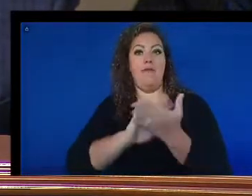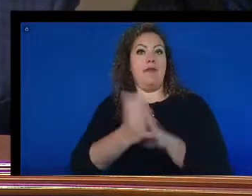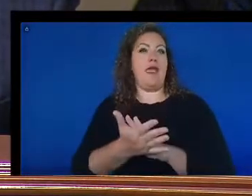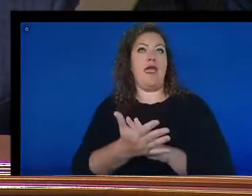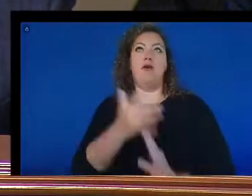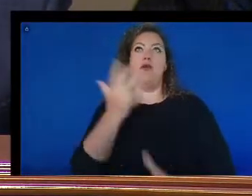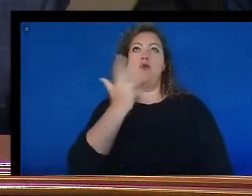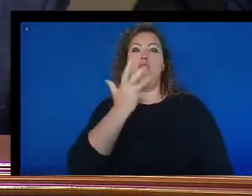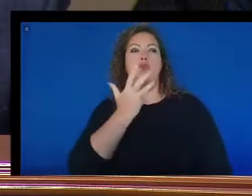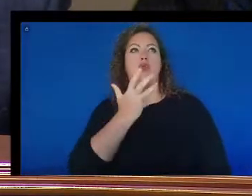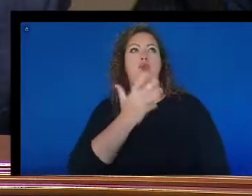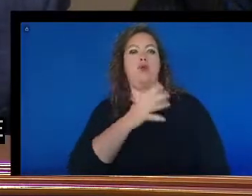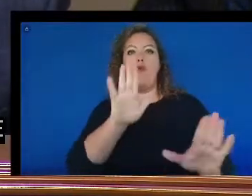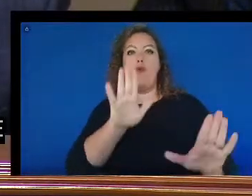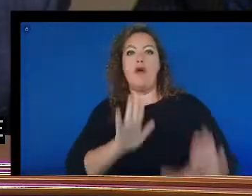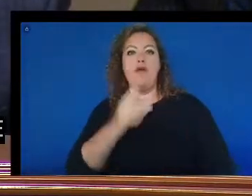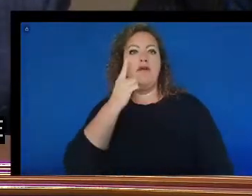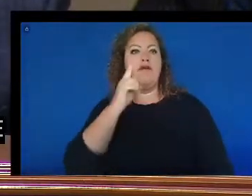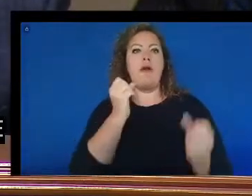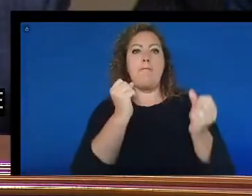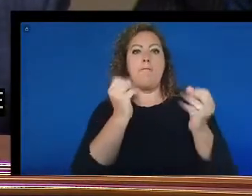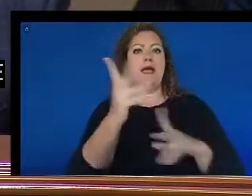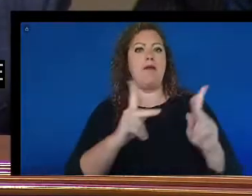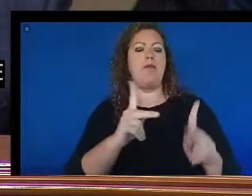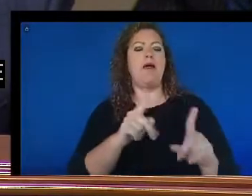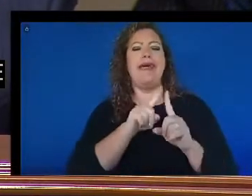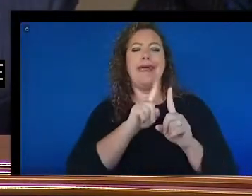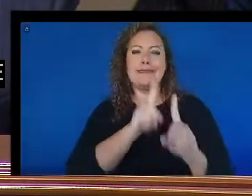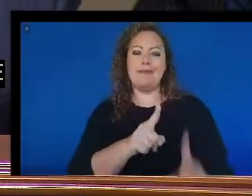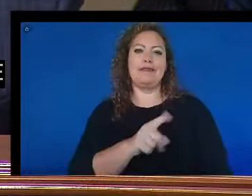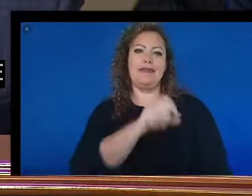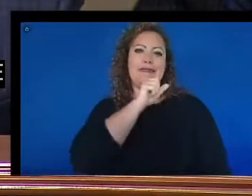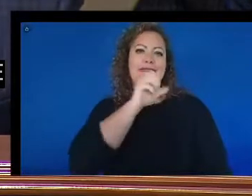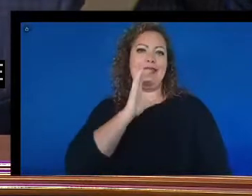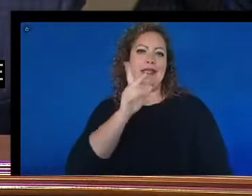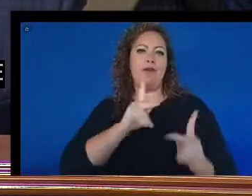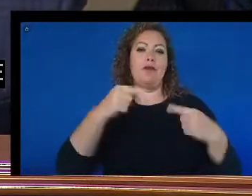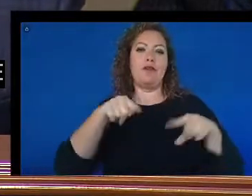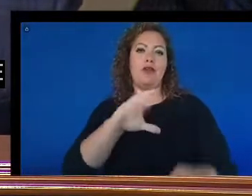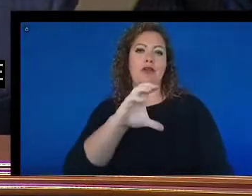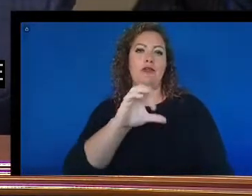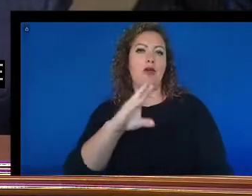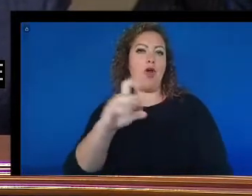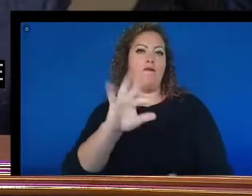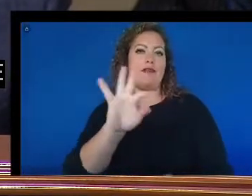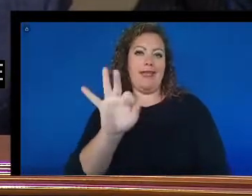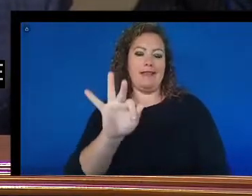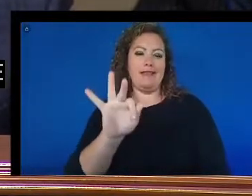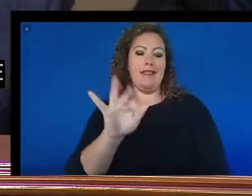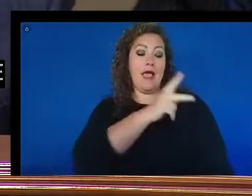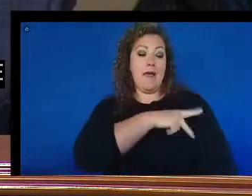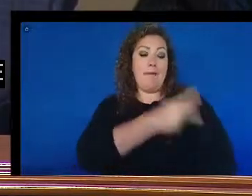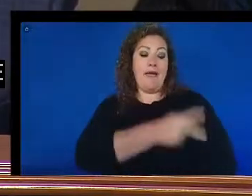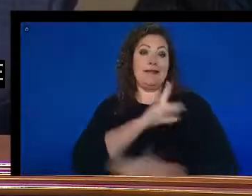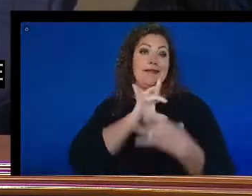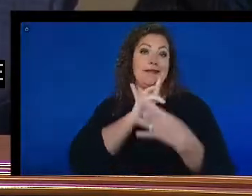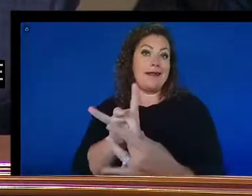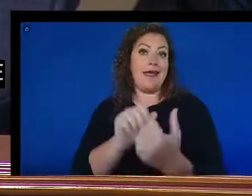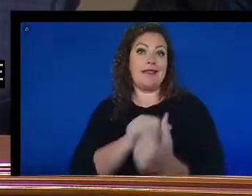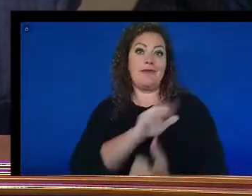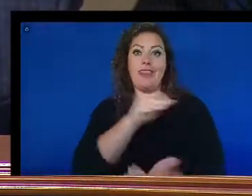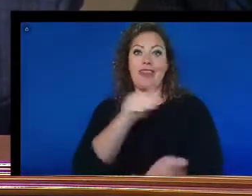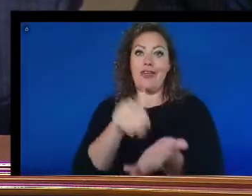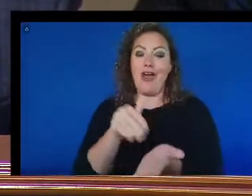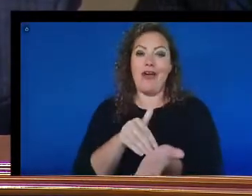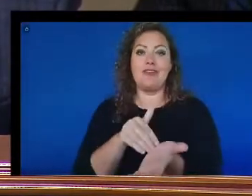especially our seniors during COVID-19. Patients connected with their doctors even